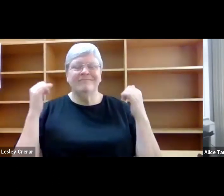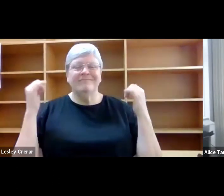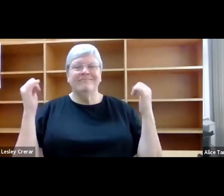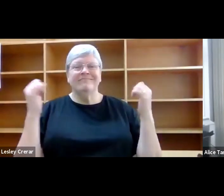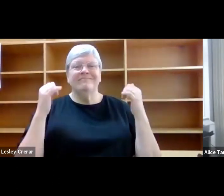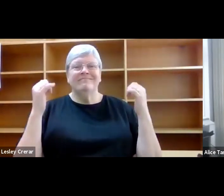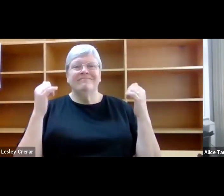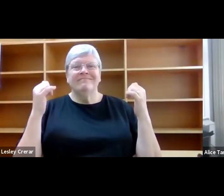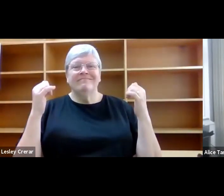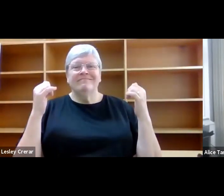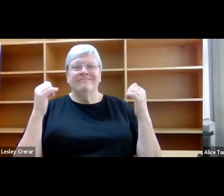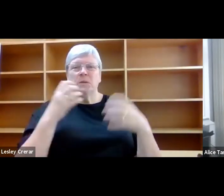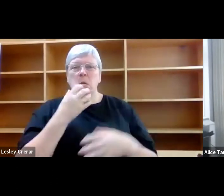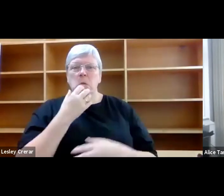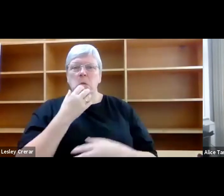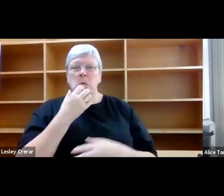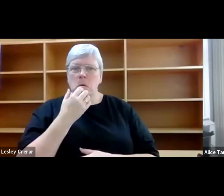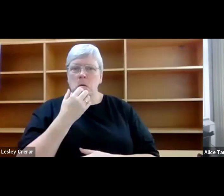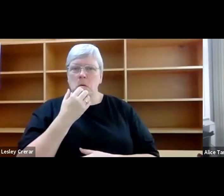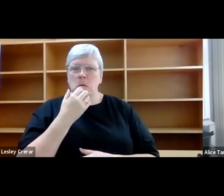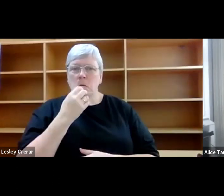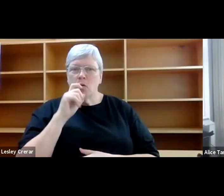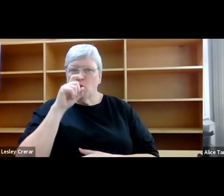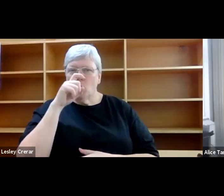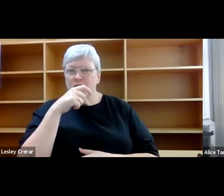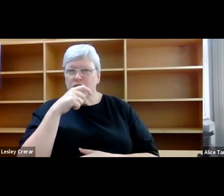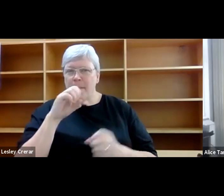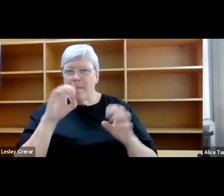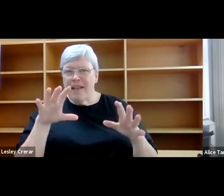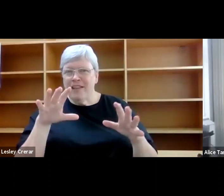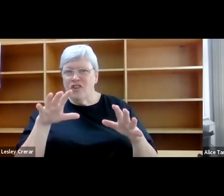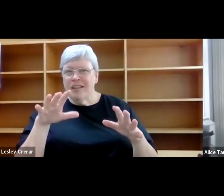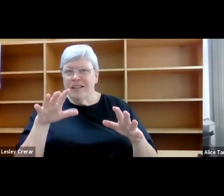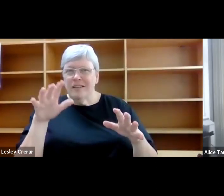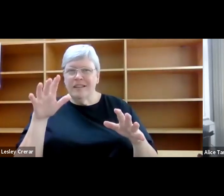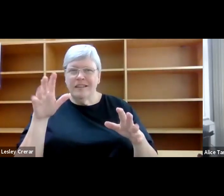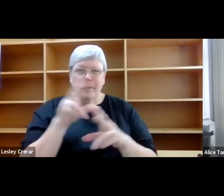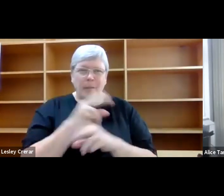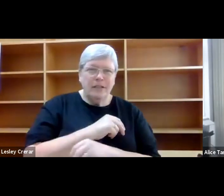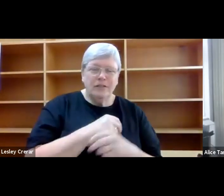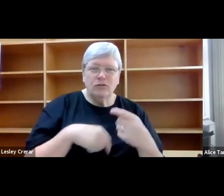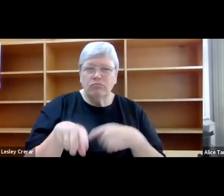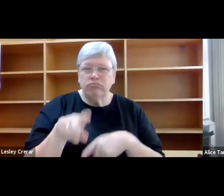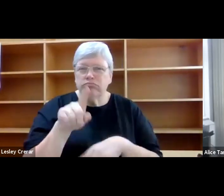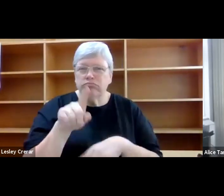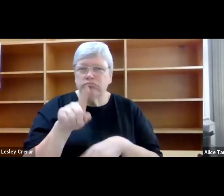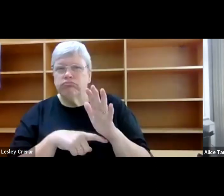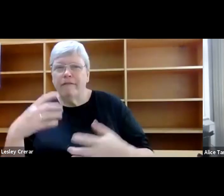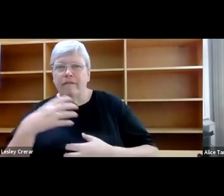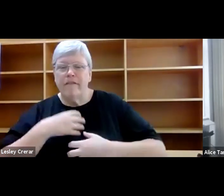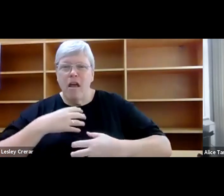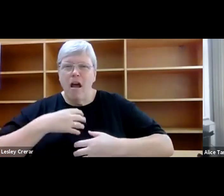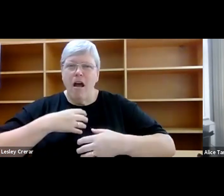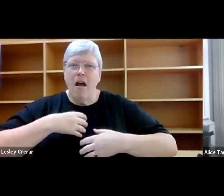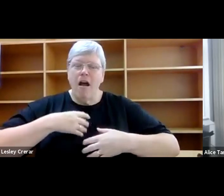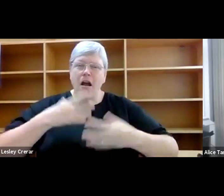of dread. Witchcraft, magic and misrule are all so often feared, or